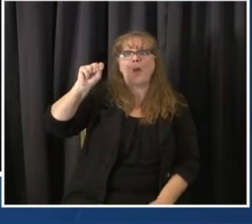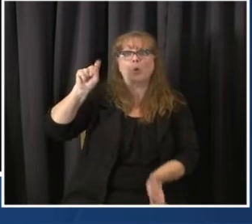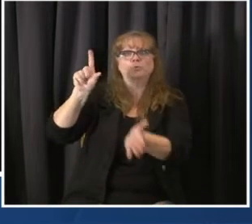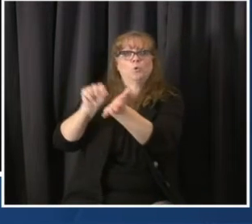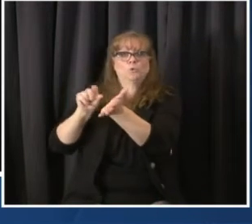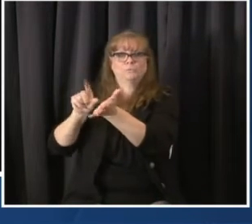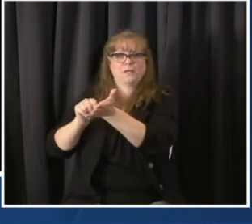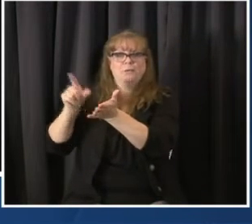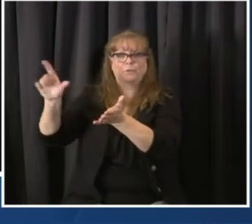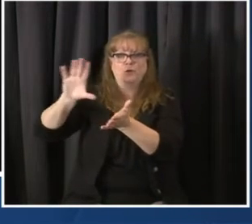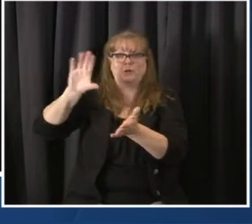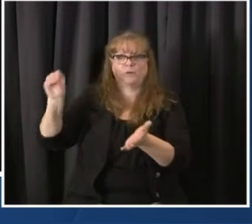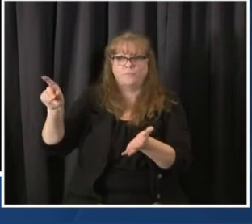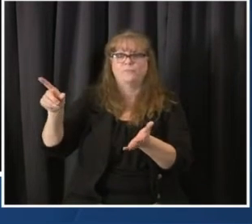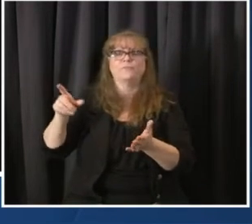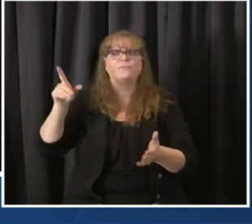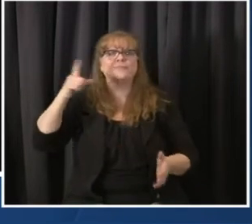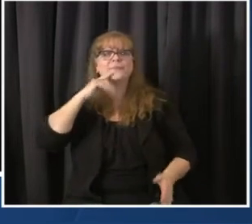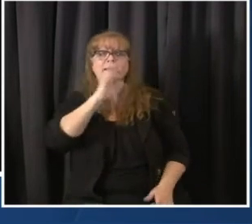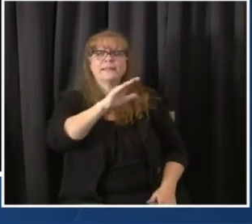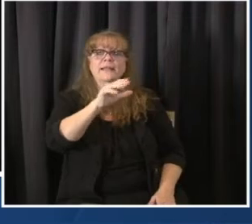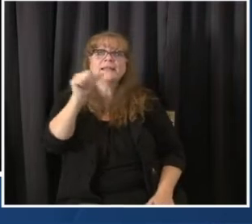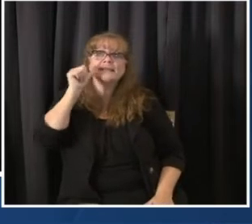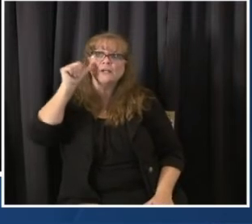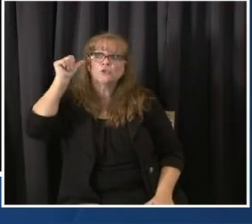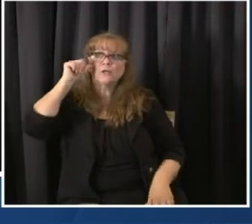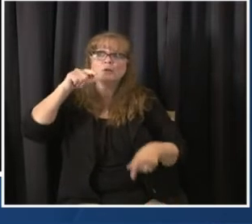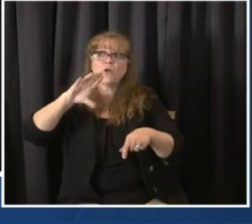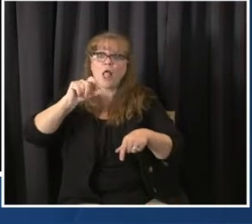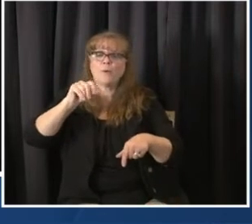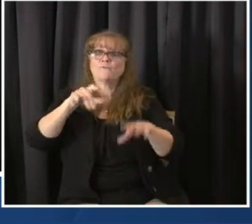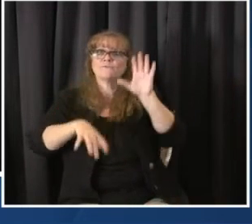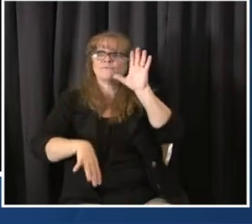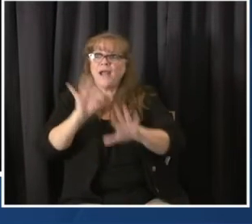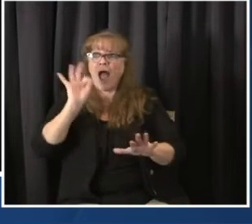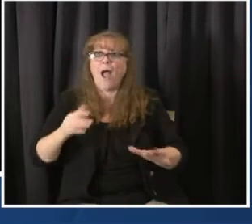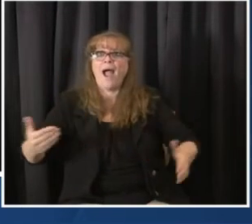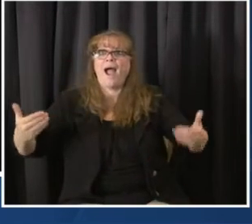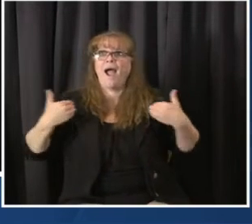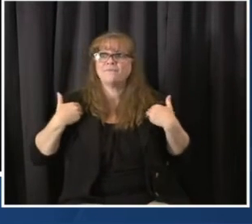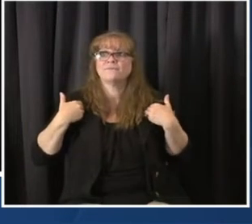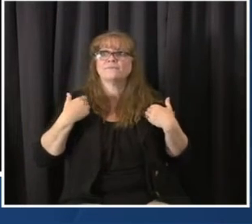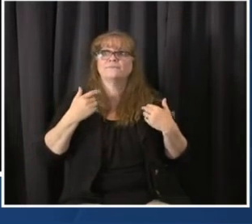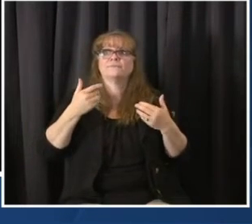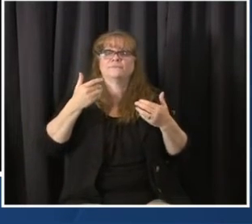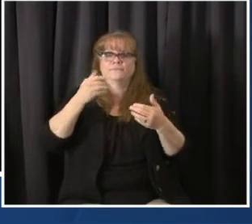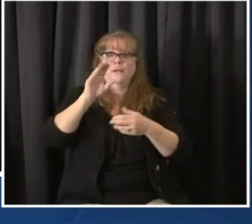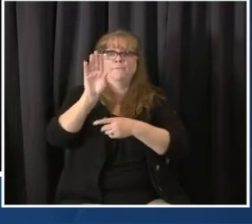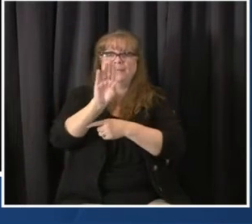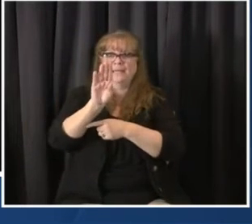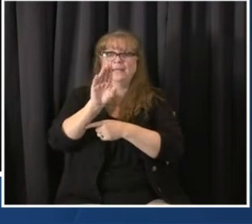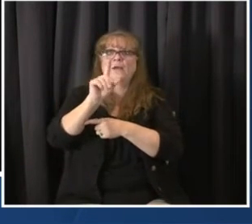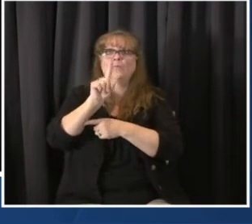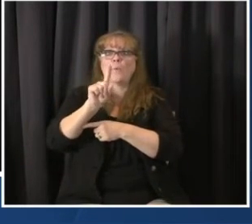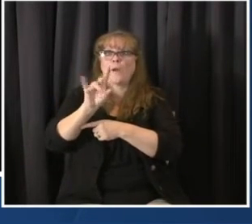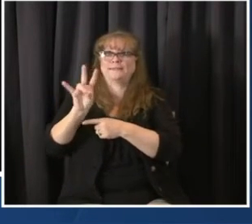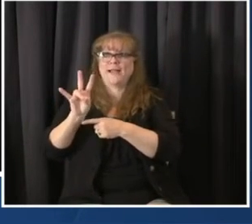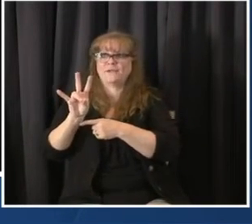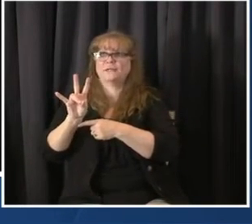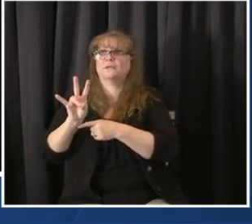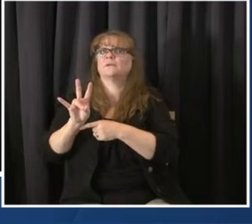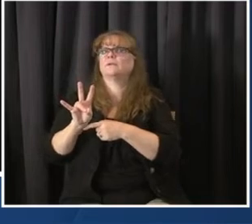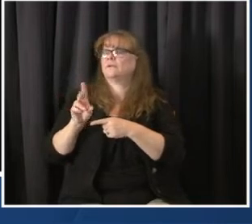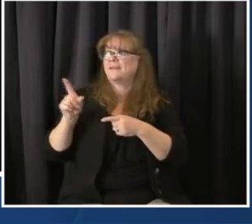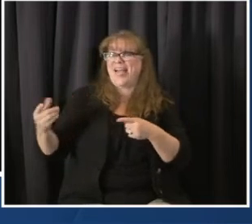And with the state lab doing most of that testing for the variant, is the state really getting a